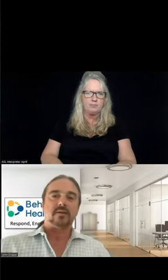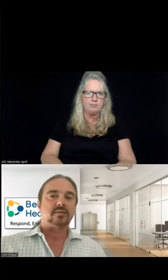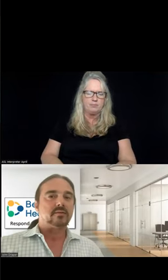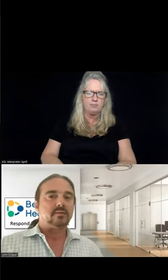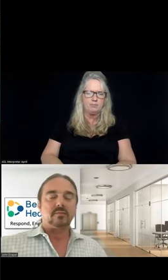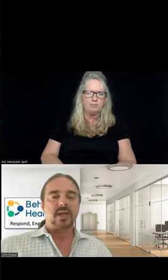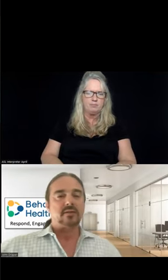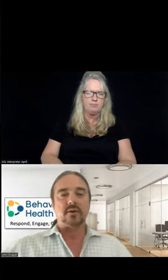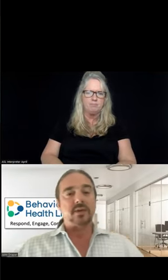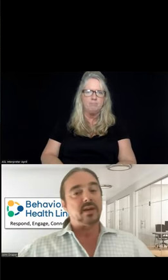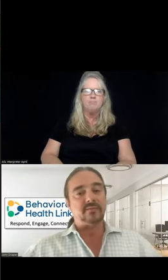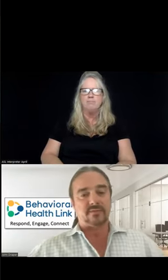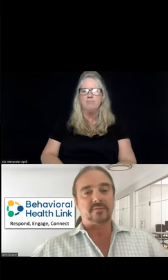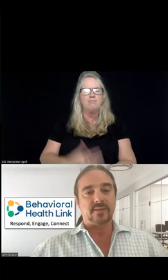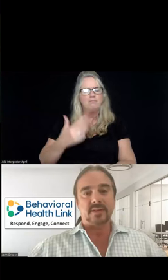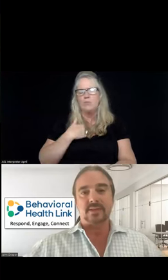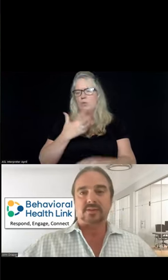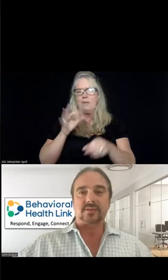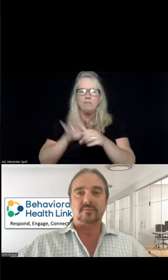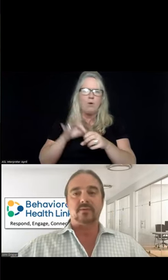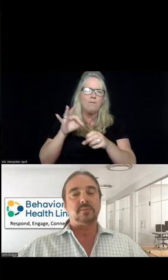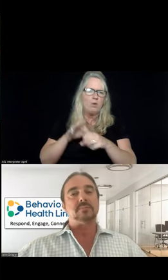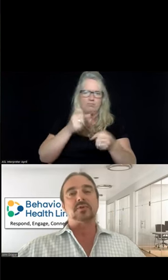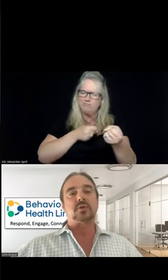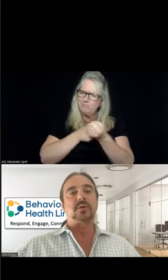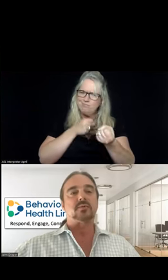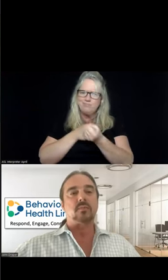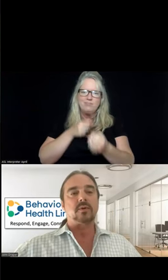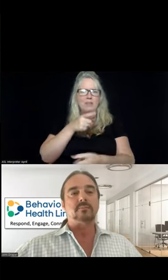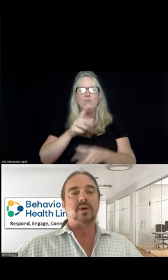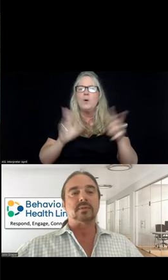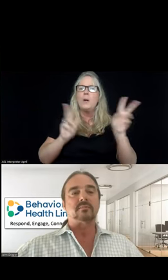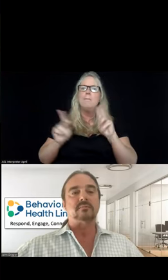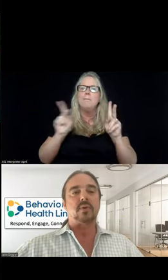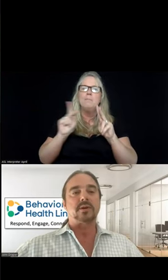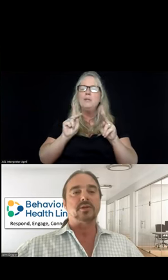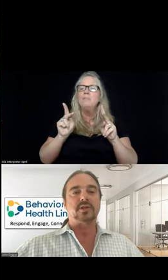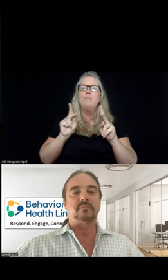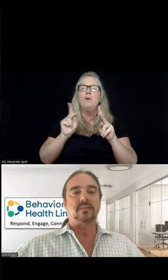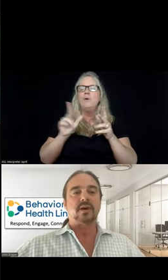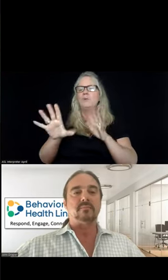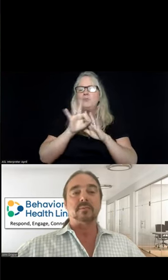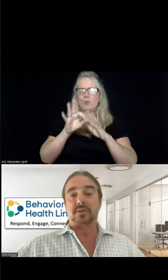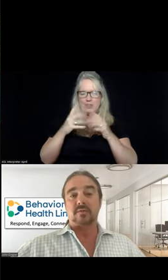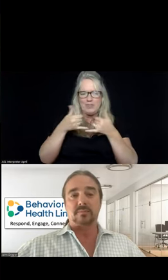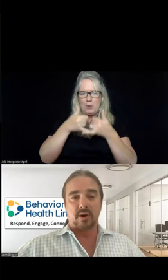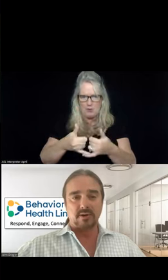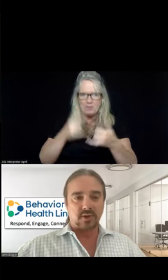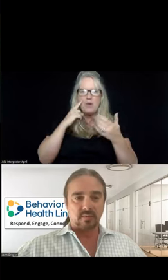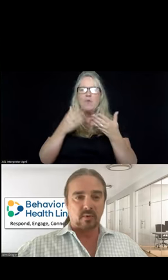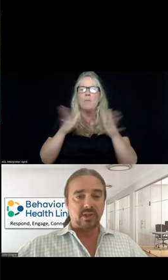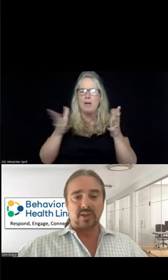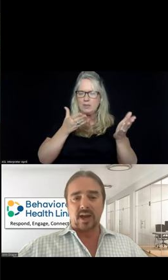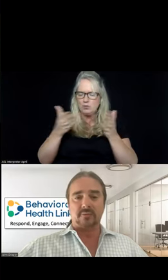Now, we can't vote enough for this, for the People's Choice Award, Public Partnership, Public Service